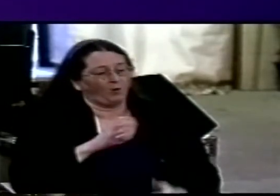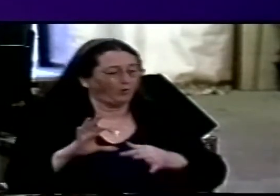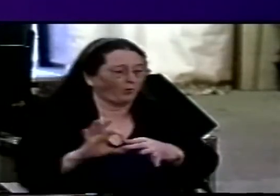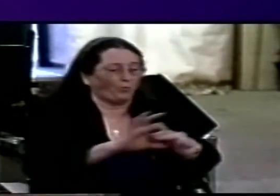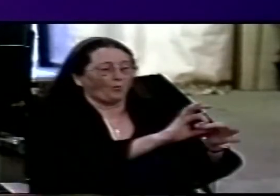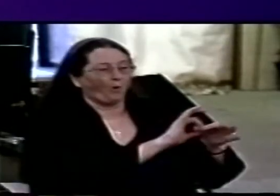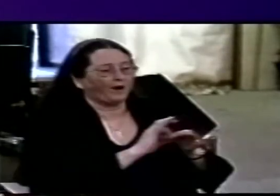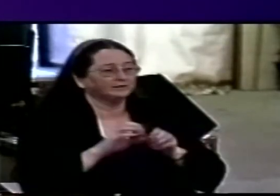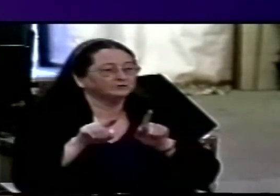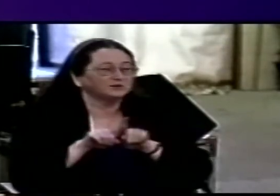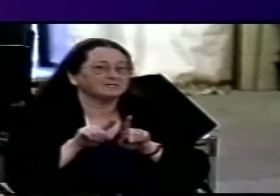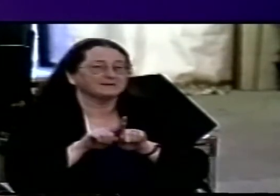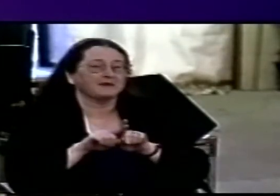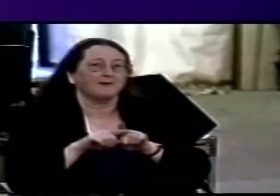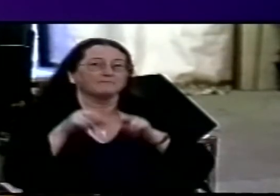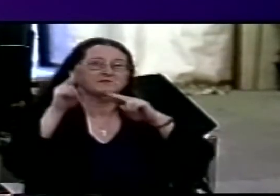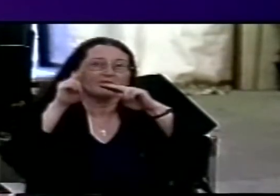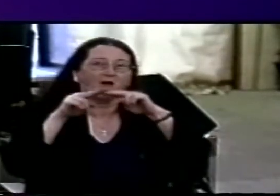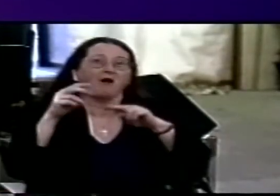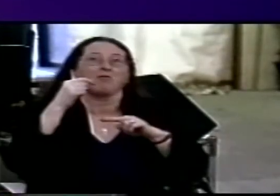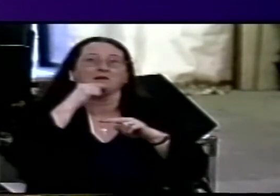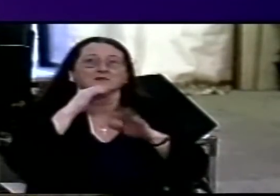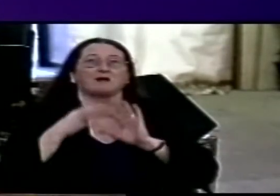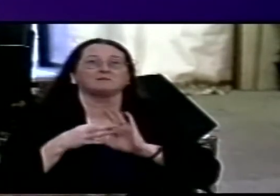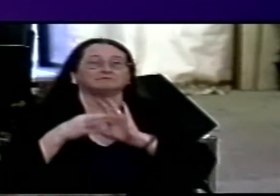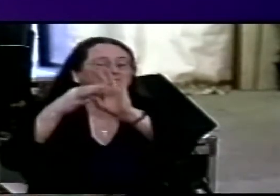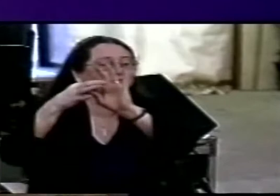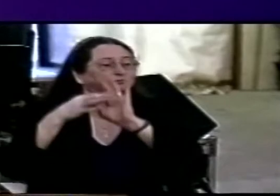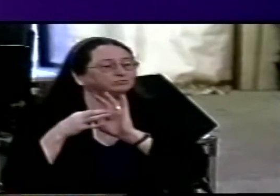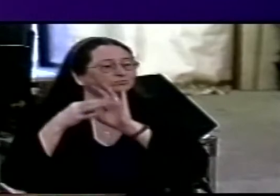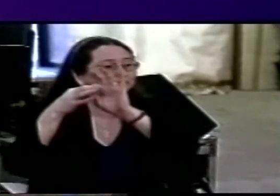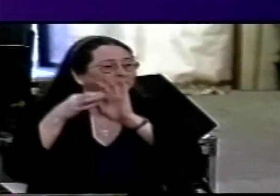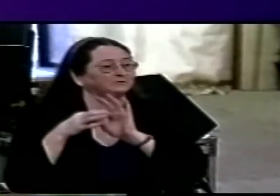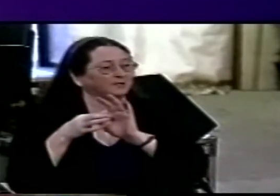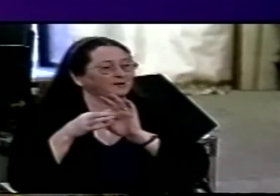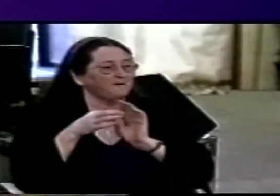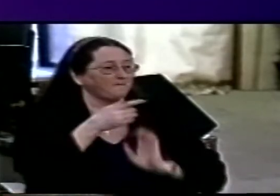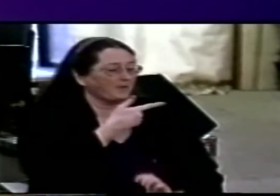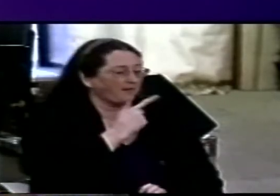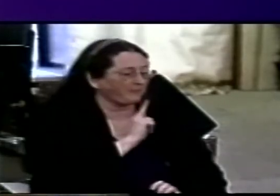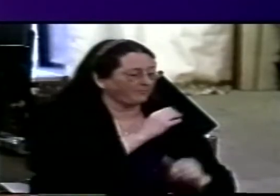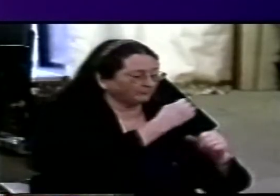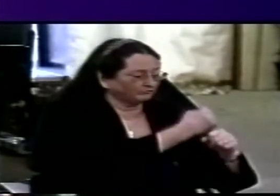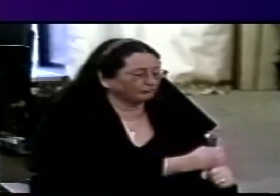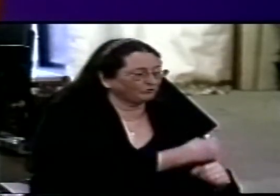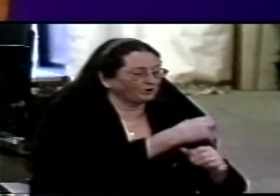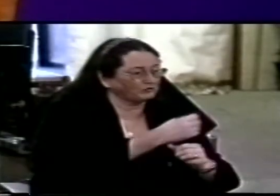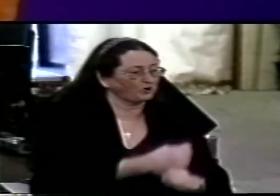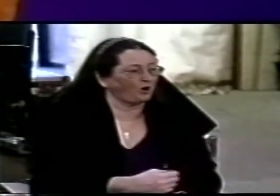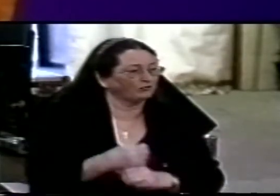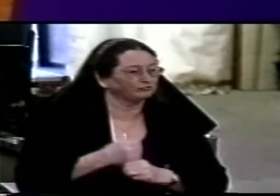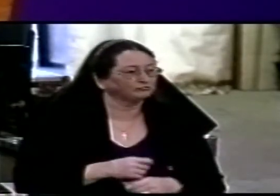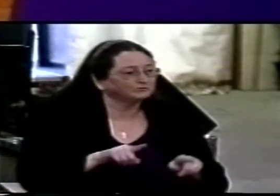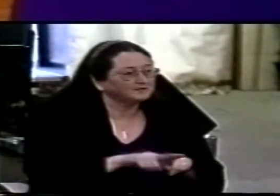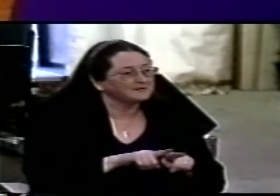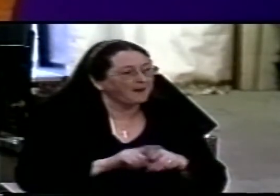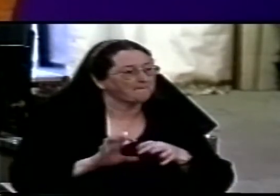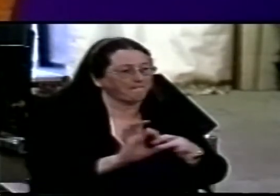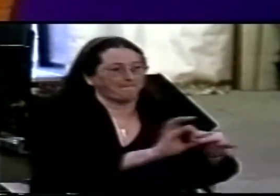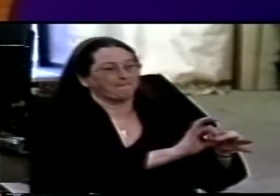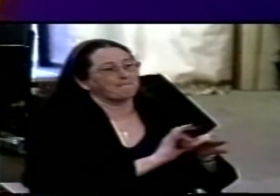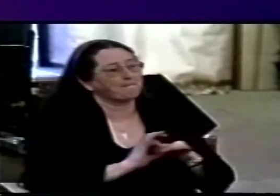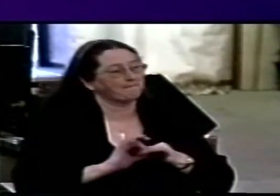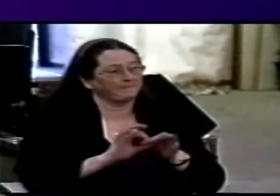are in me I am in you may they also be in us so that the world may believe you sent me